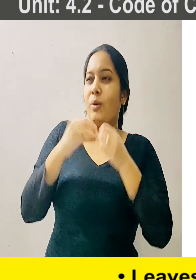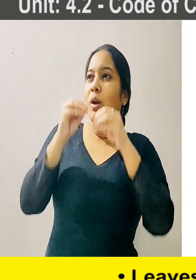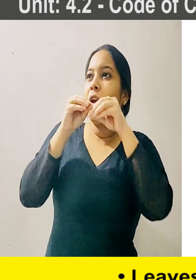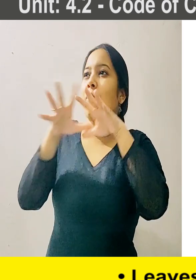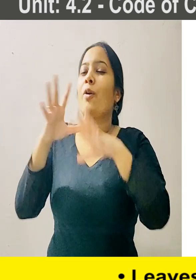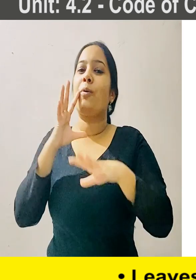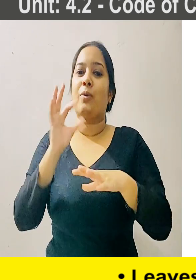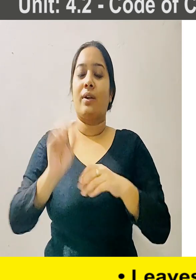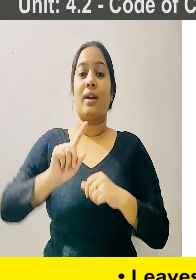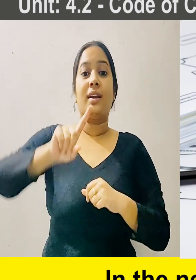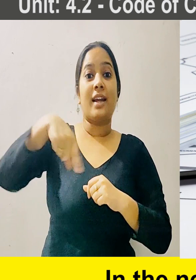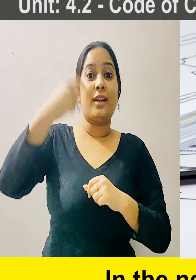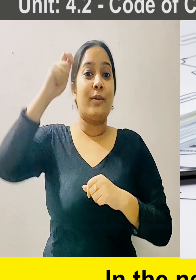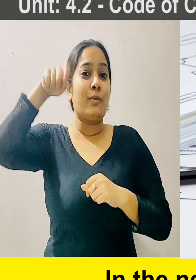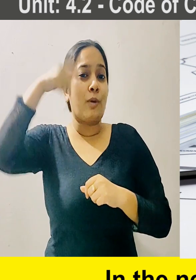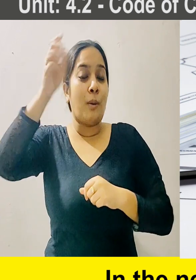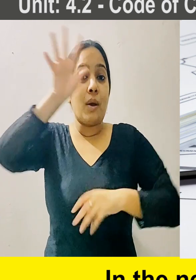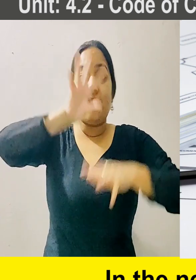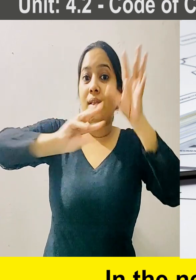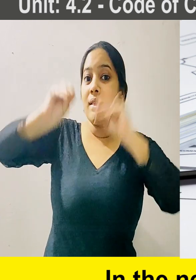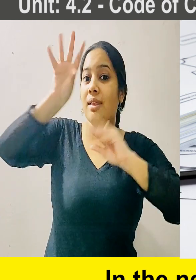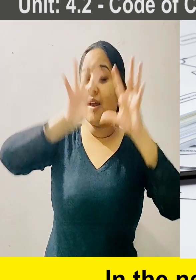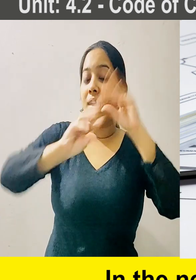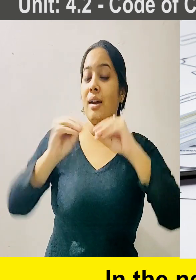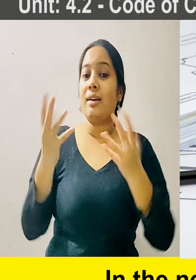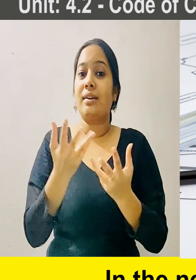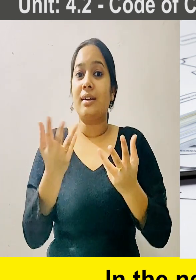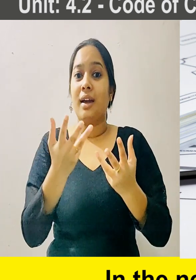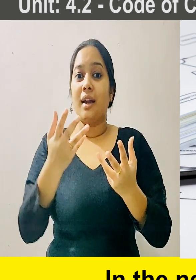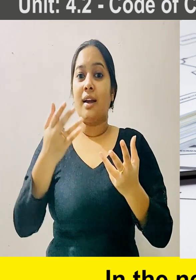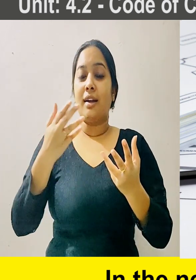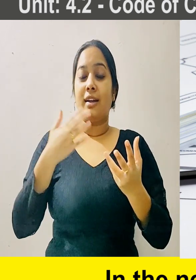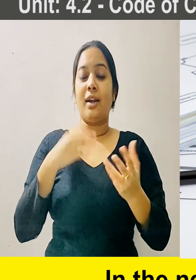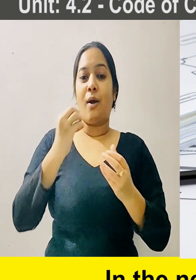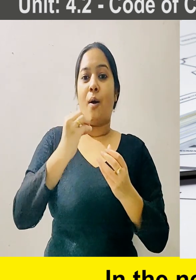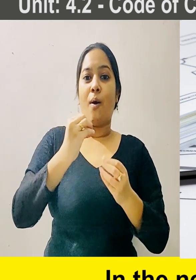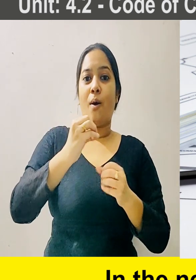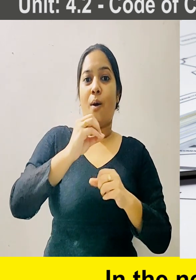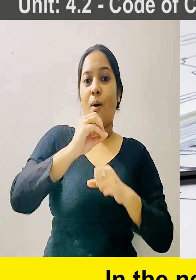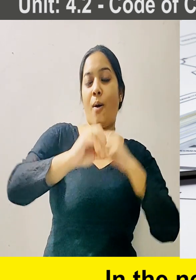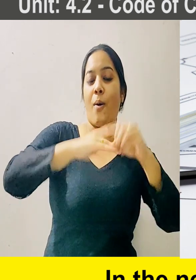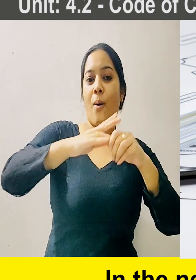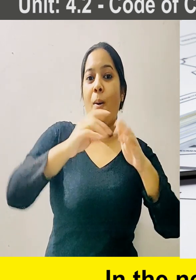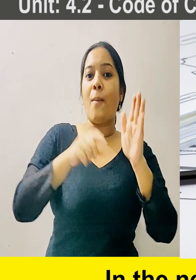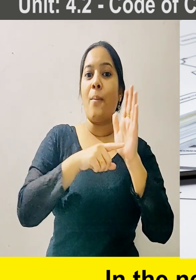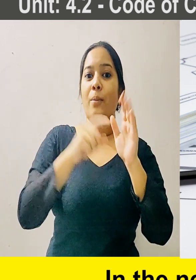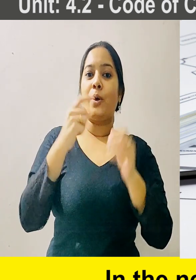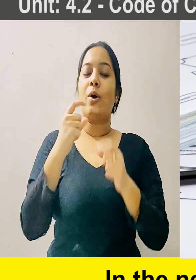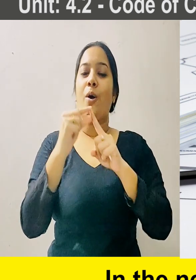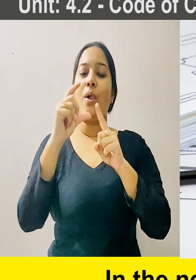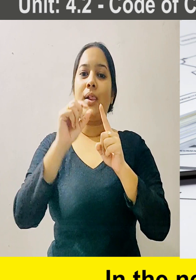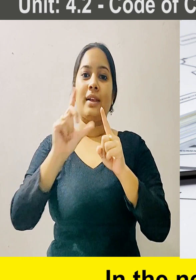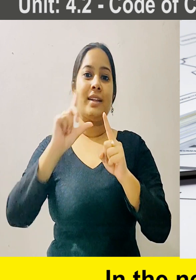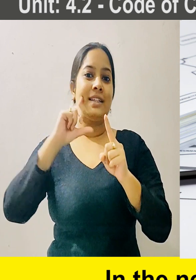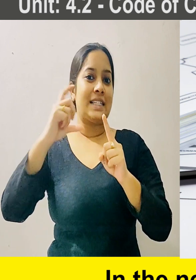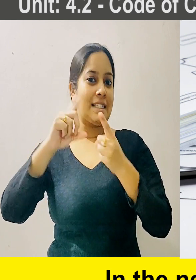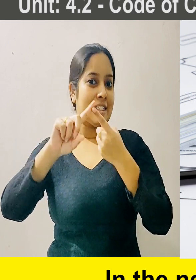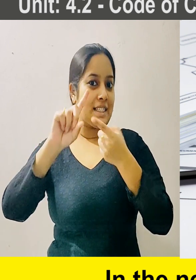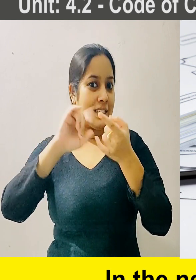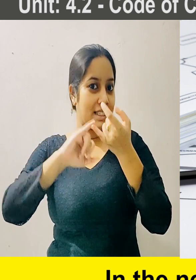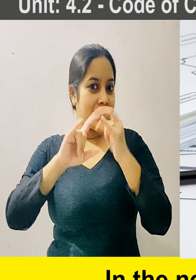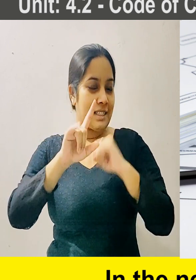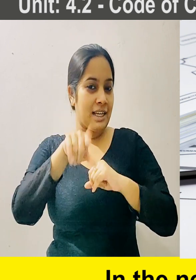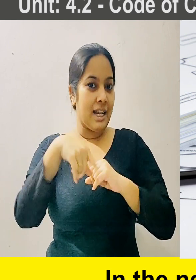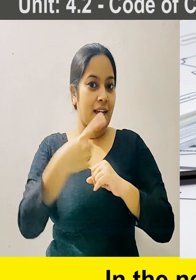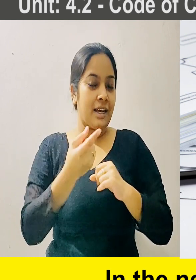advance. In the next video, you will learn about organizational procedures and policies.